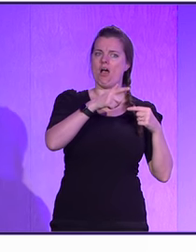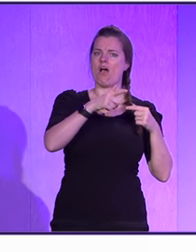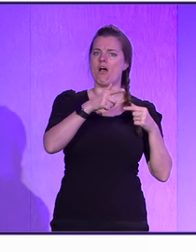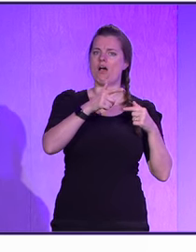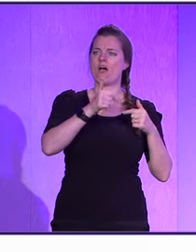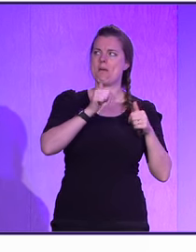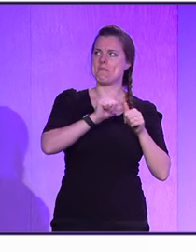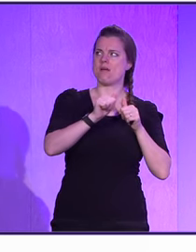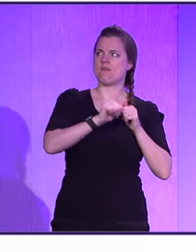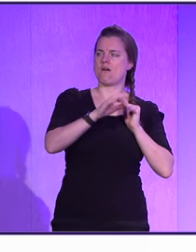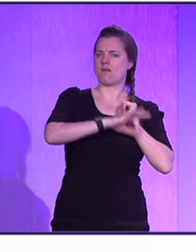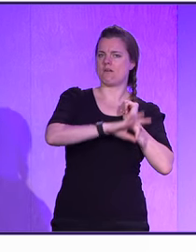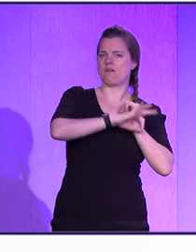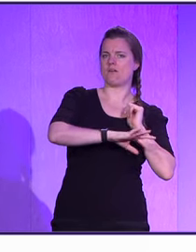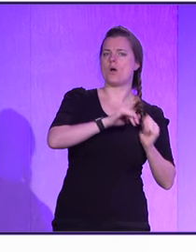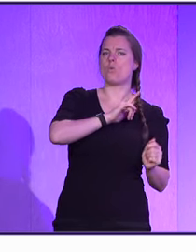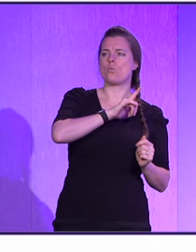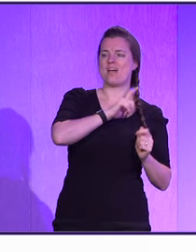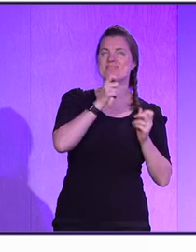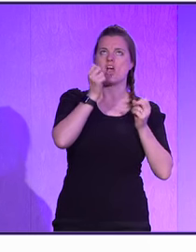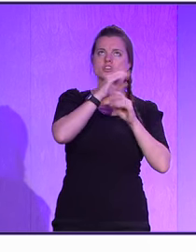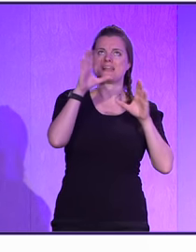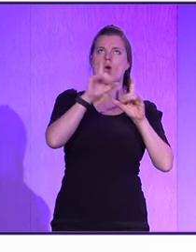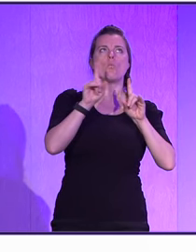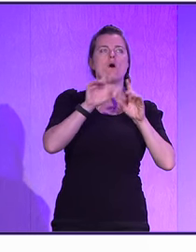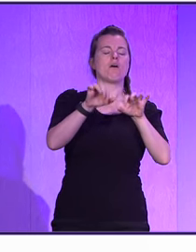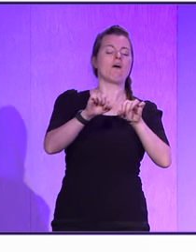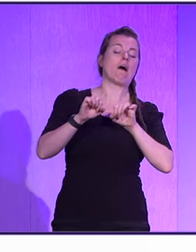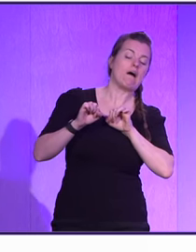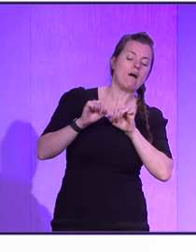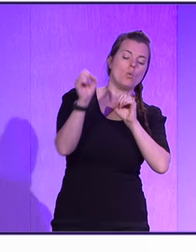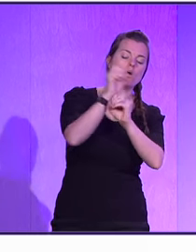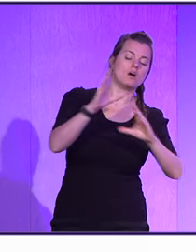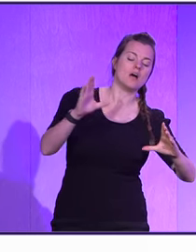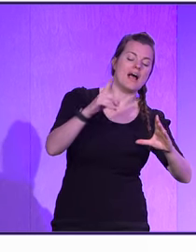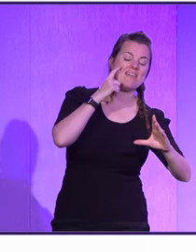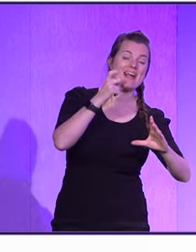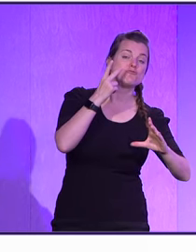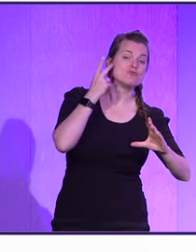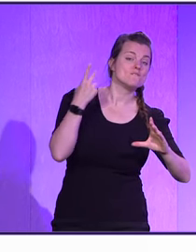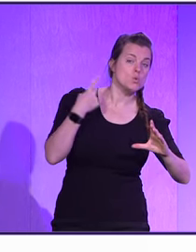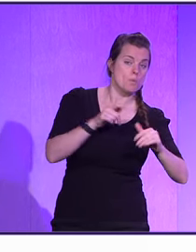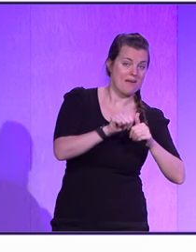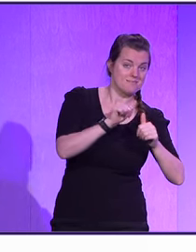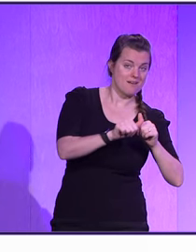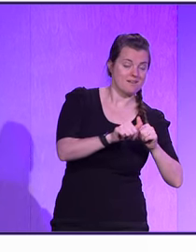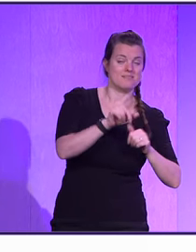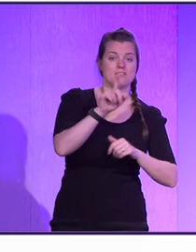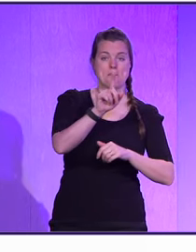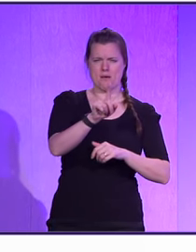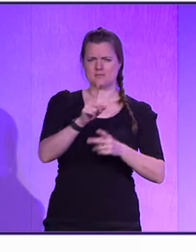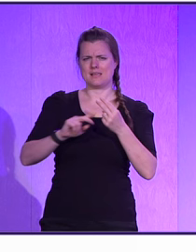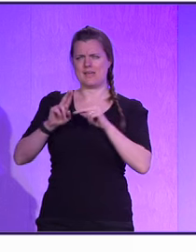positioned because they understand what goods look like, and they can do the reviews better. But if it's the first time,